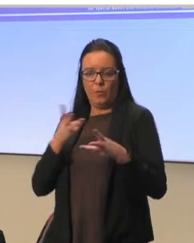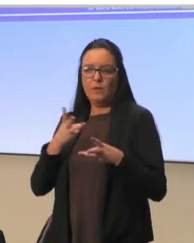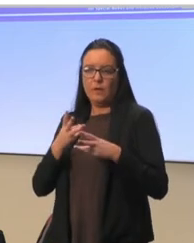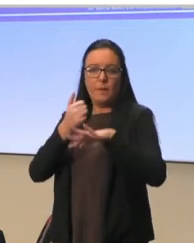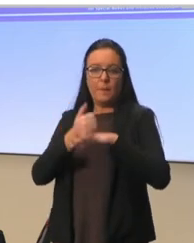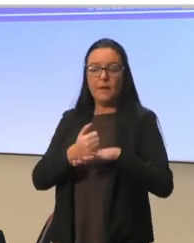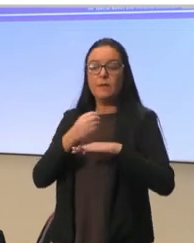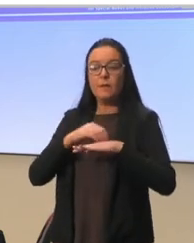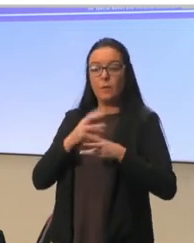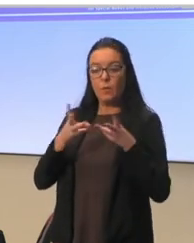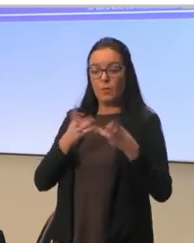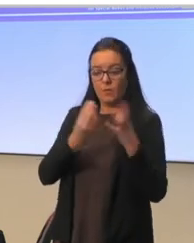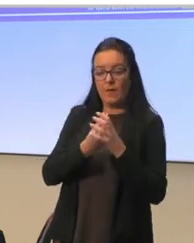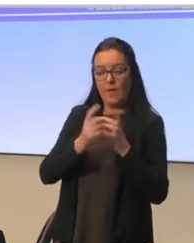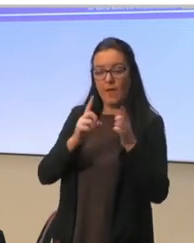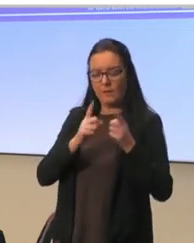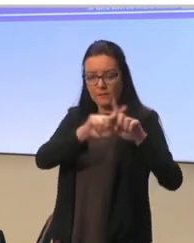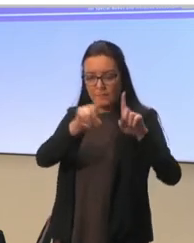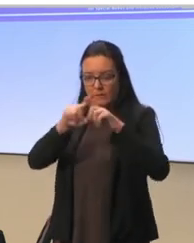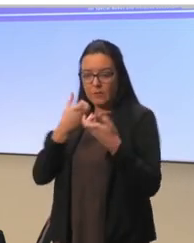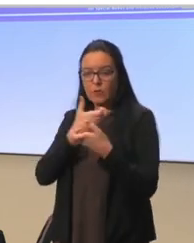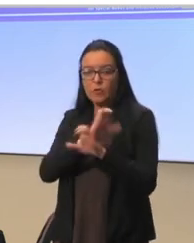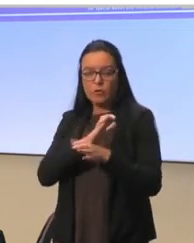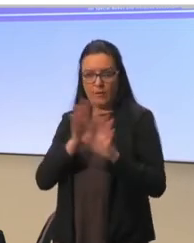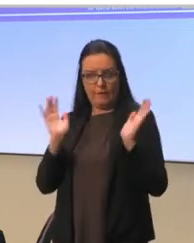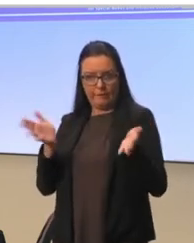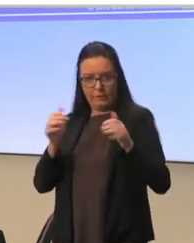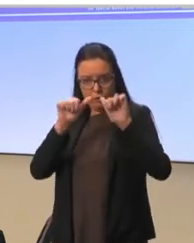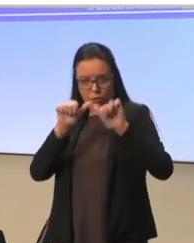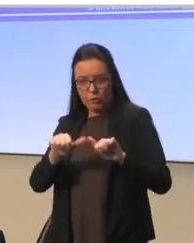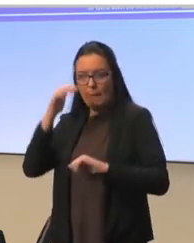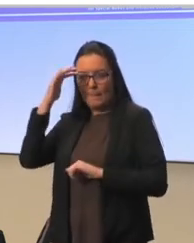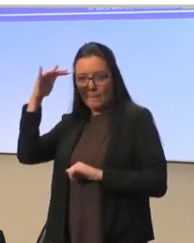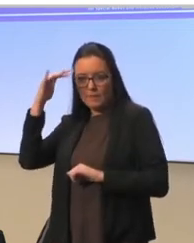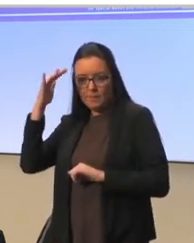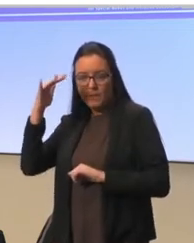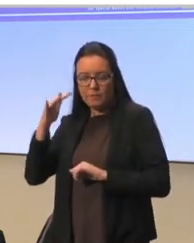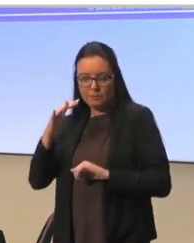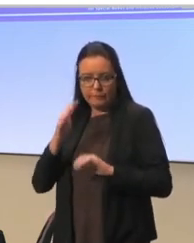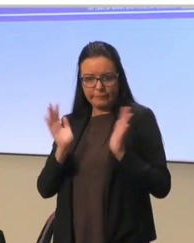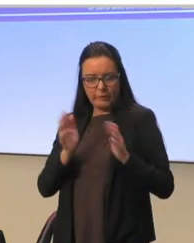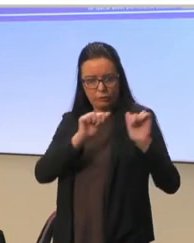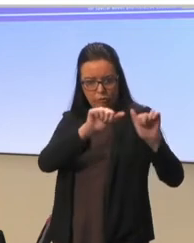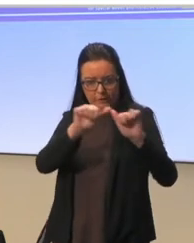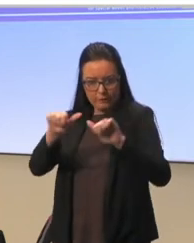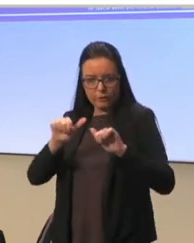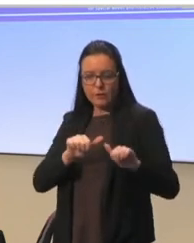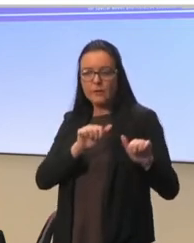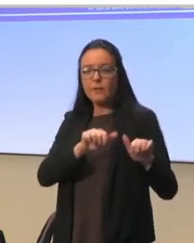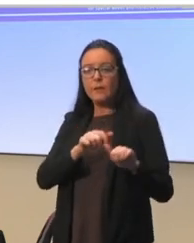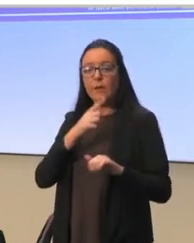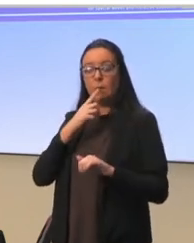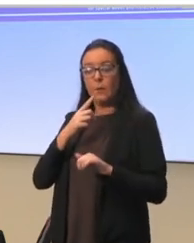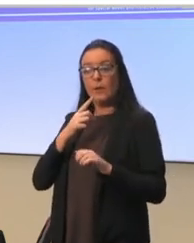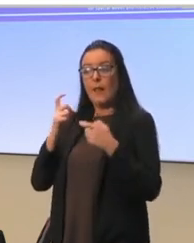countries and all our member countries have agreed to these principles. So, now, relating all of this to the COVID